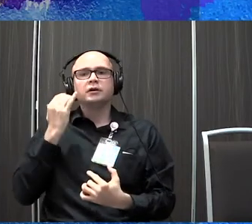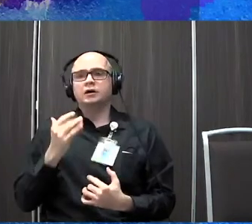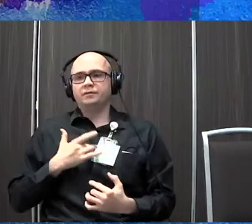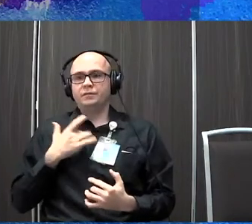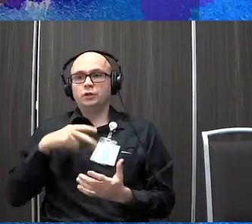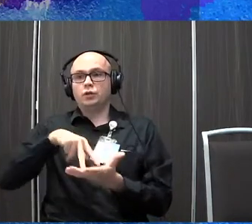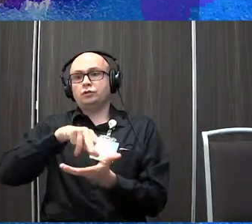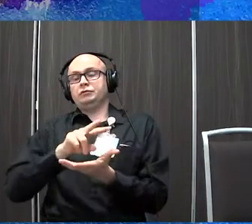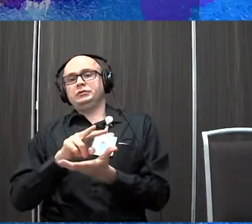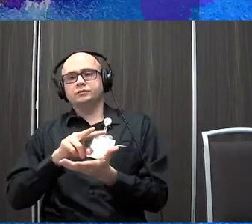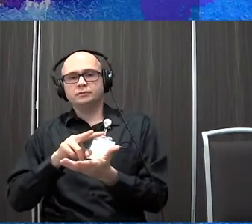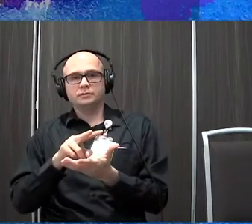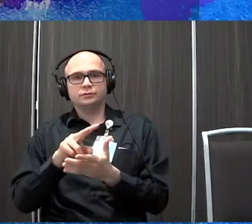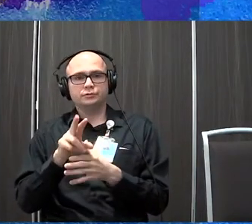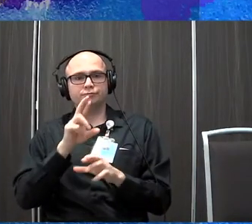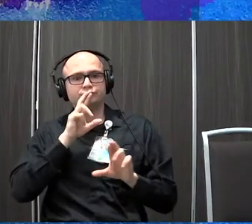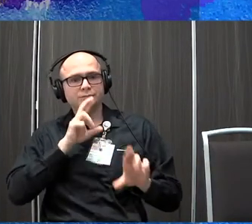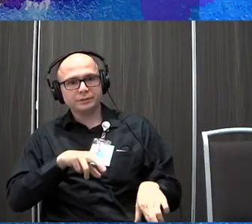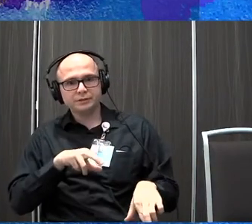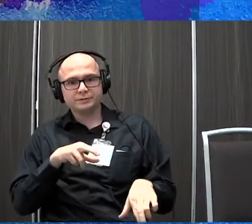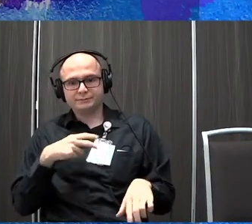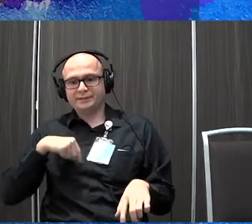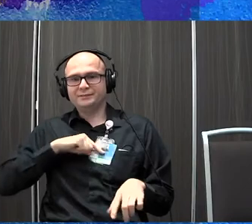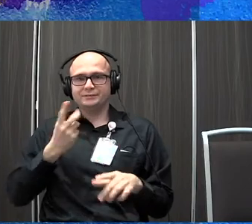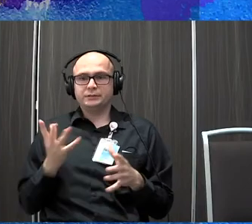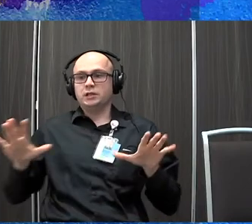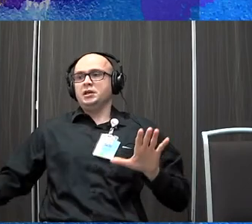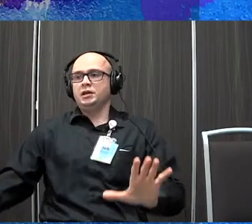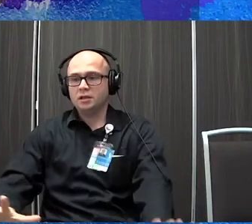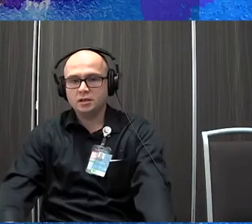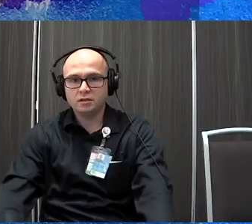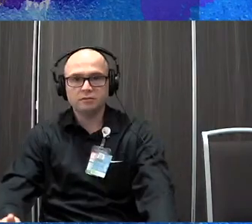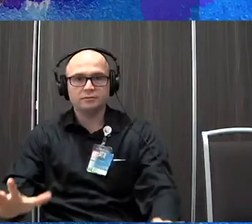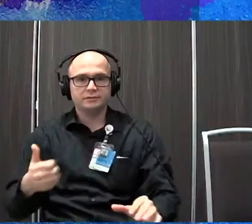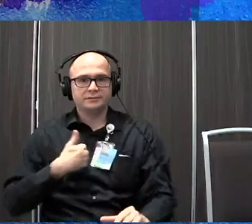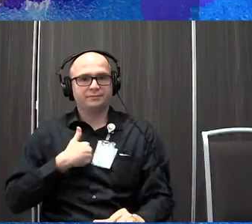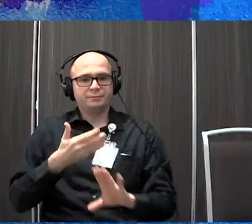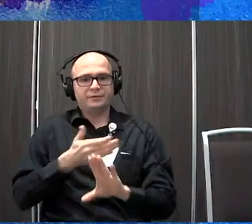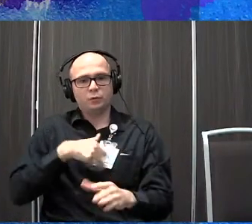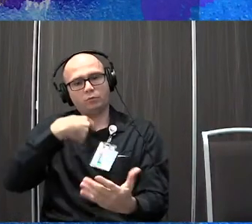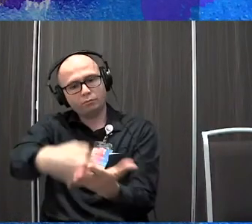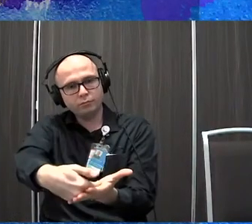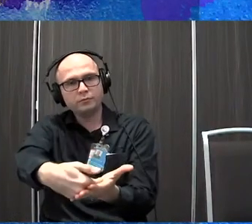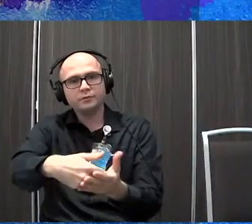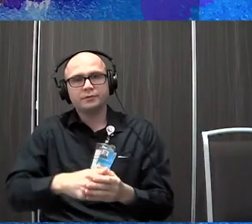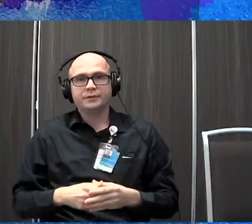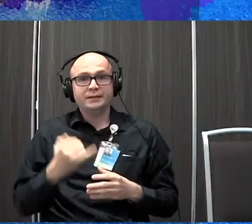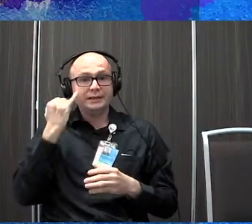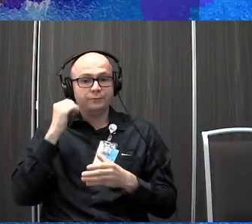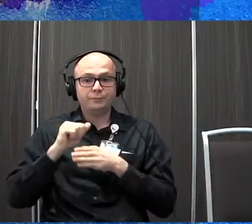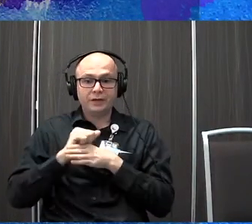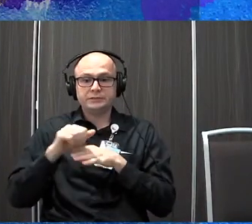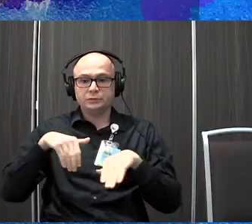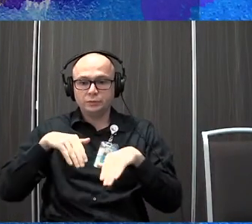you're falling, you know, the natural reaction for us is to put our hands out and catch ourselves. If we're always practicing